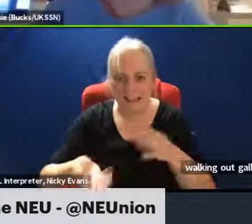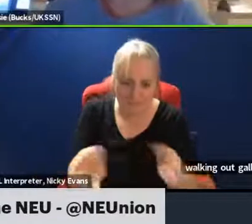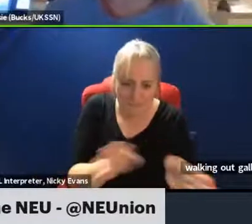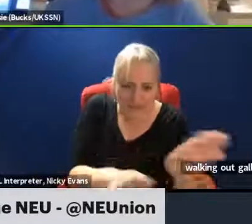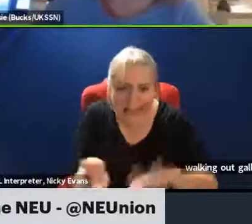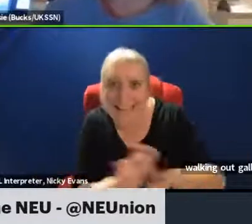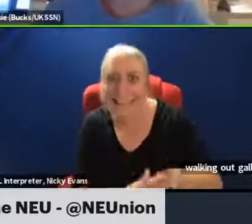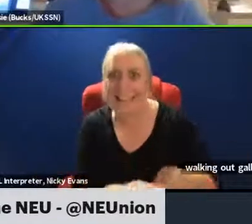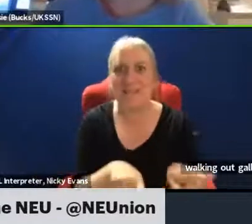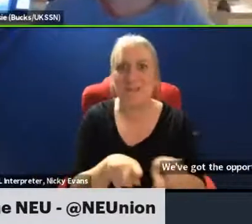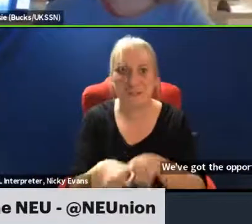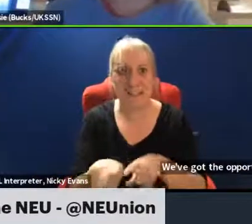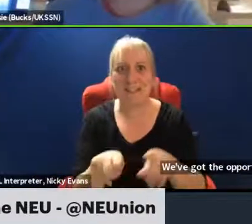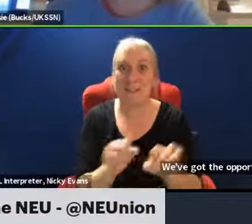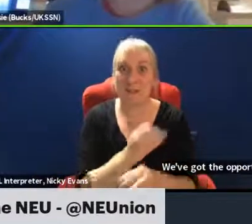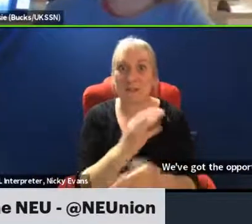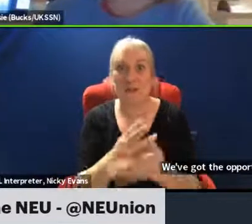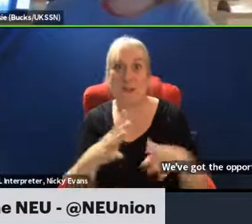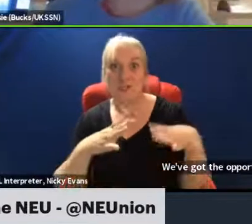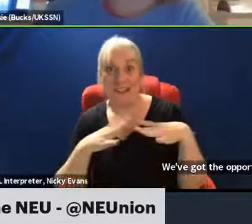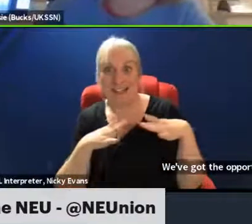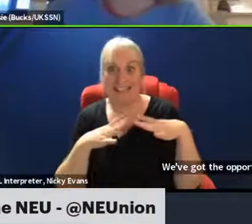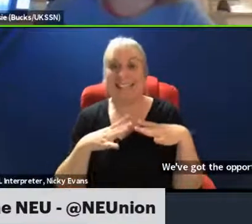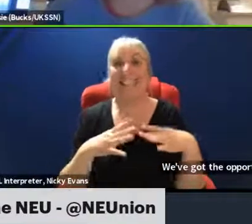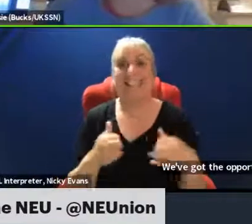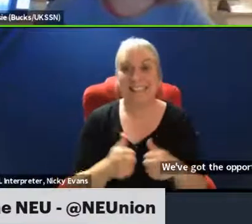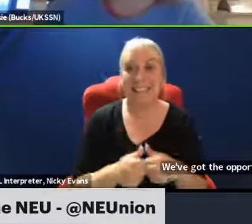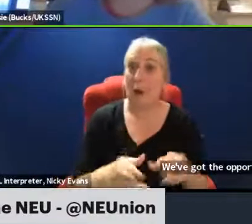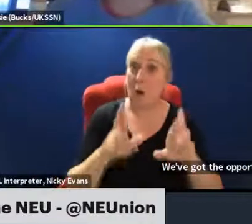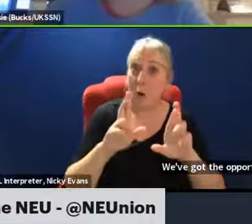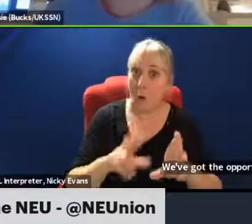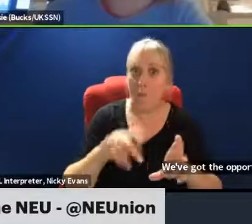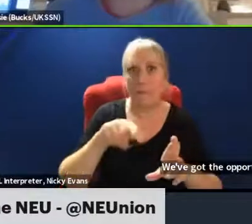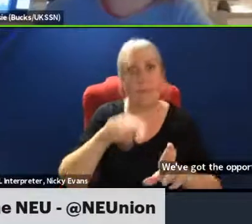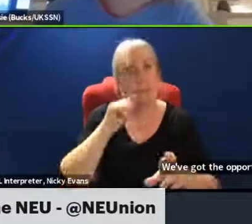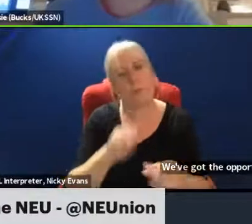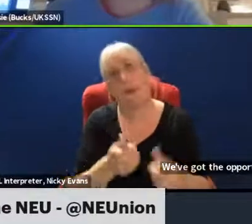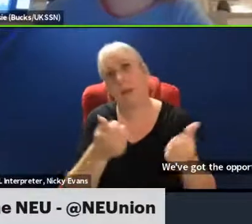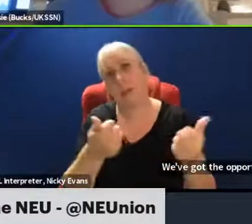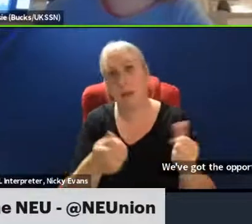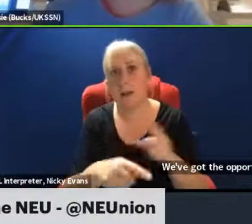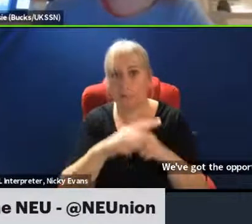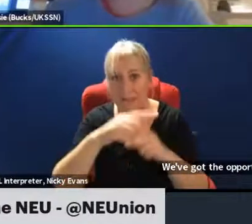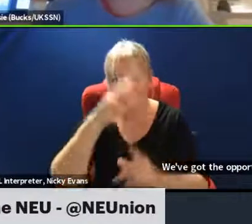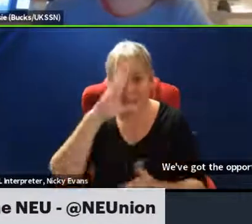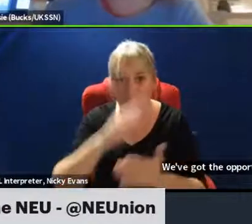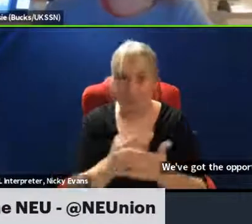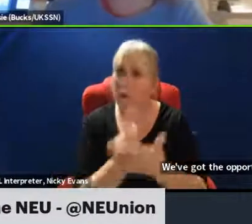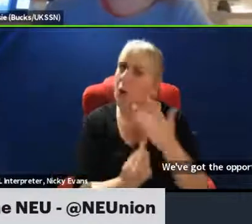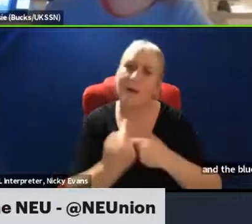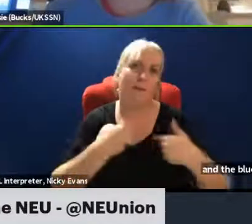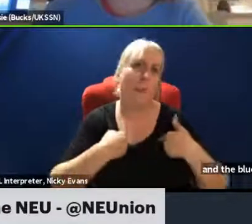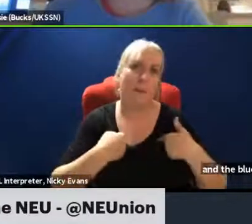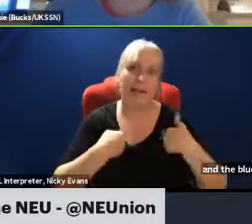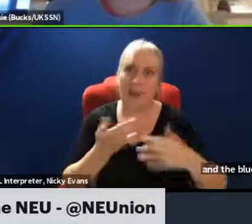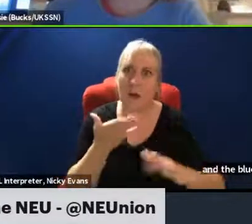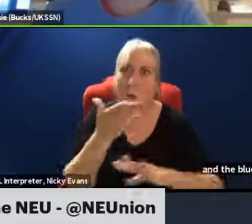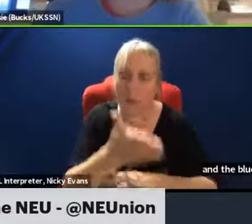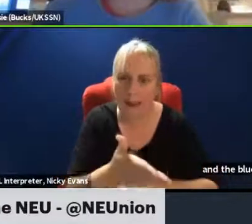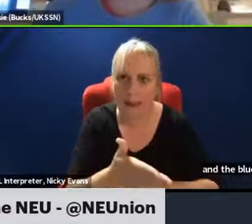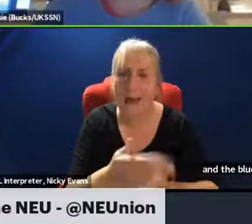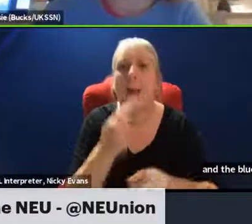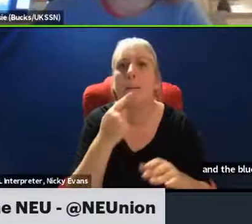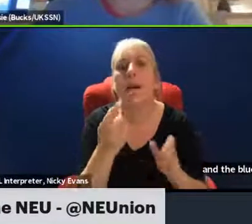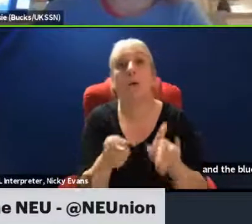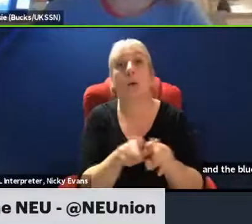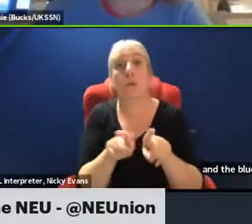sorted. And I really hope this is an eye opening experience, not for just myself actually going, but just for people